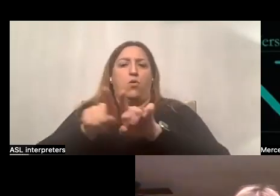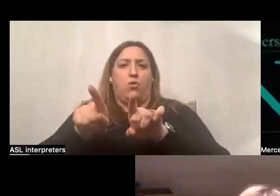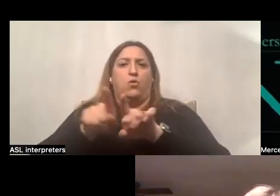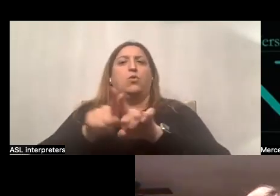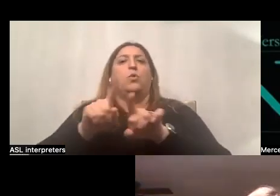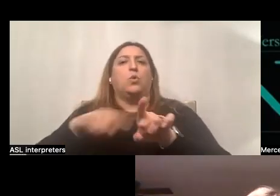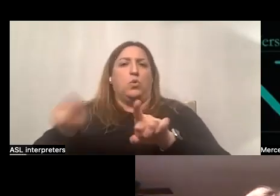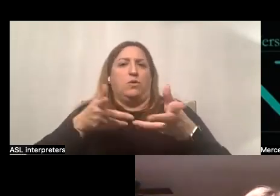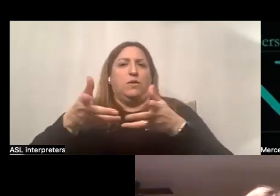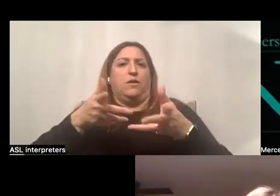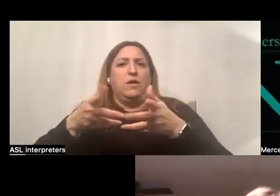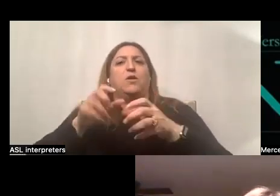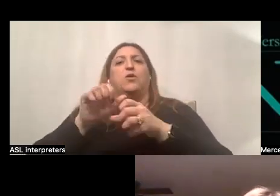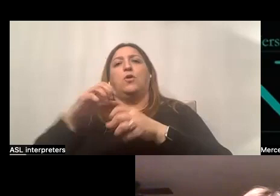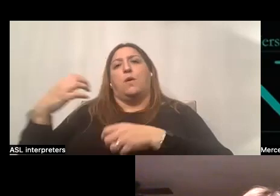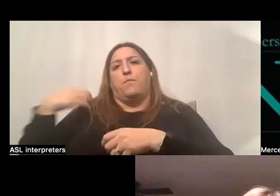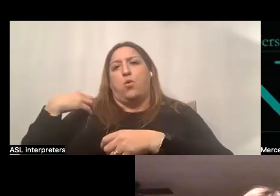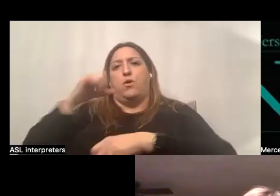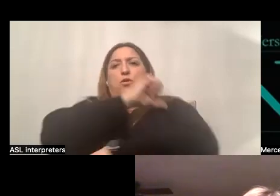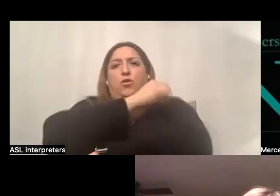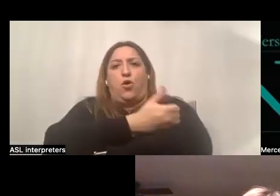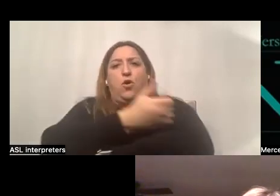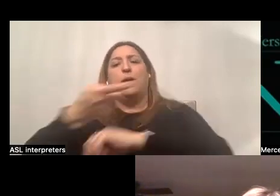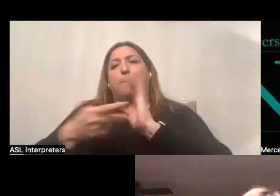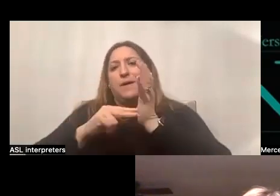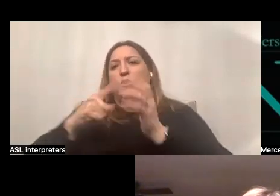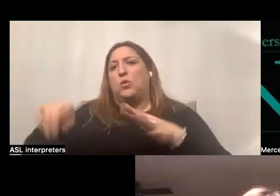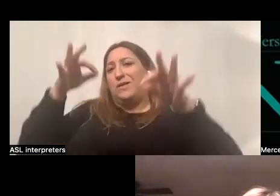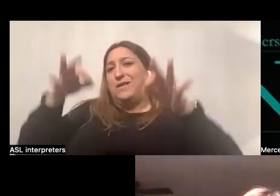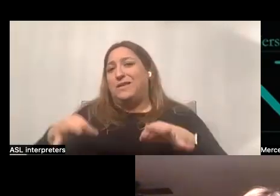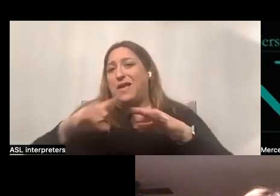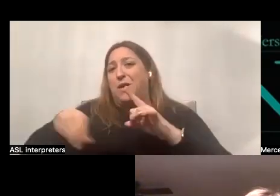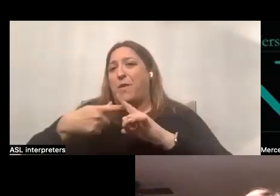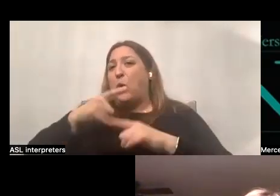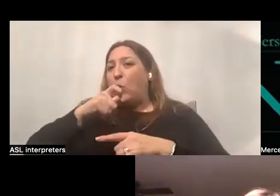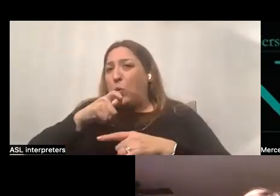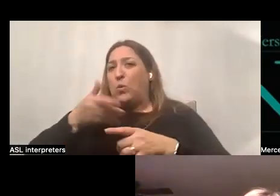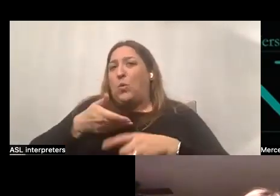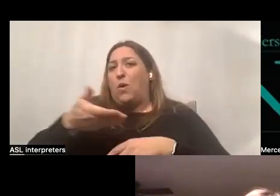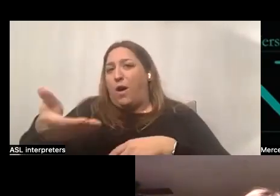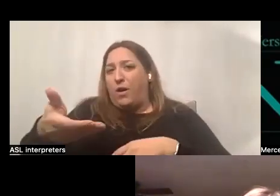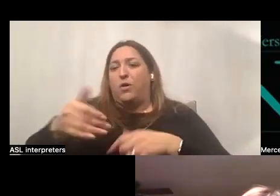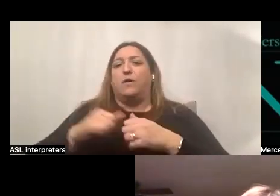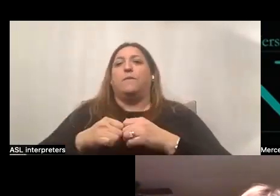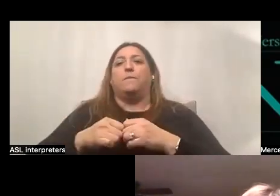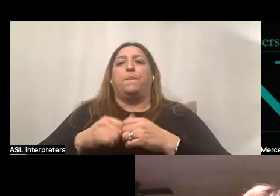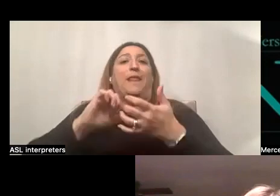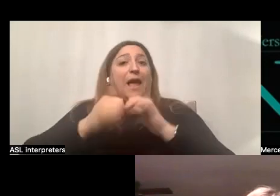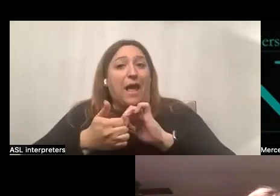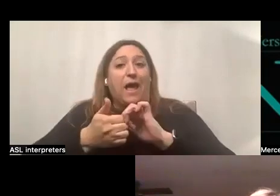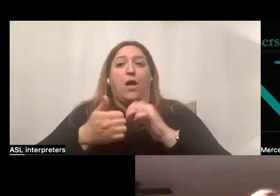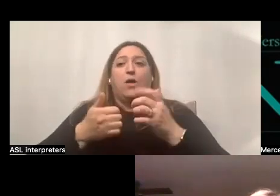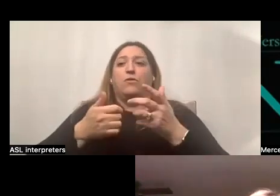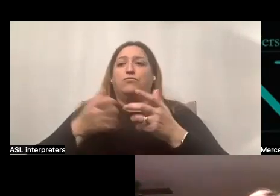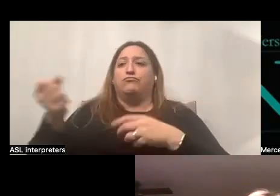engaged as the employer authority, which means that you are making decisions about who you want to hire, how you want to train them and